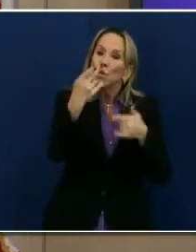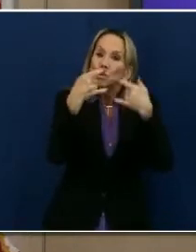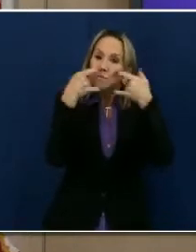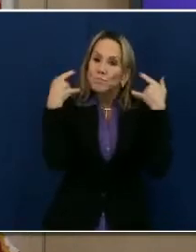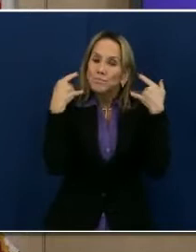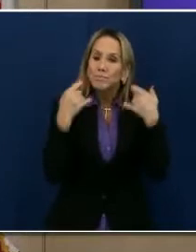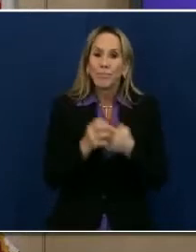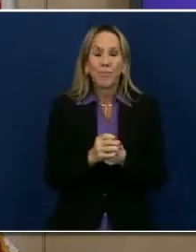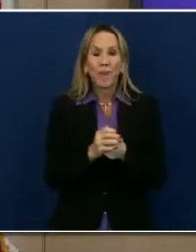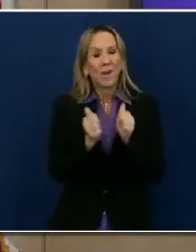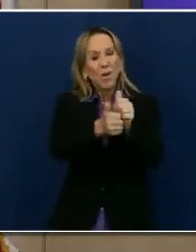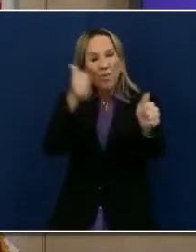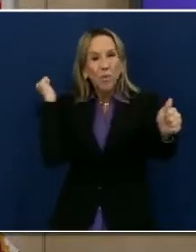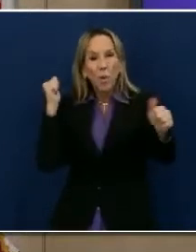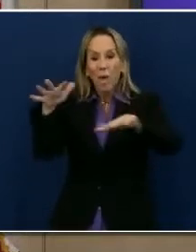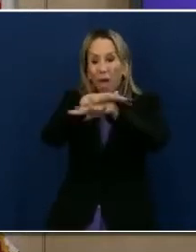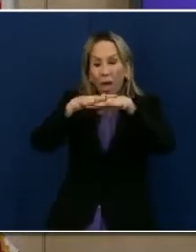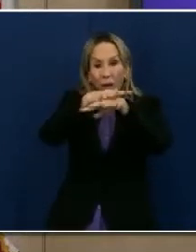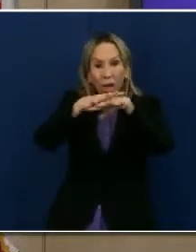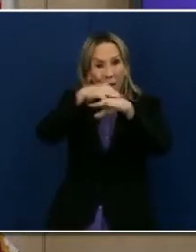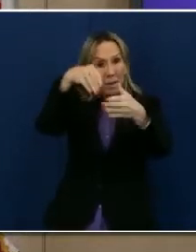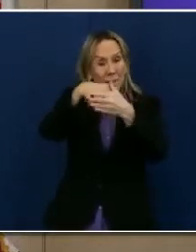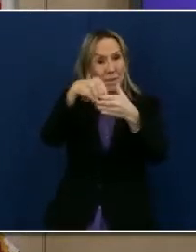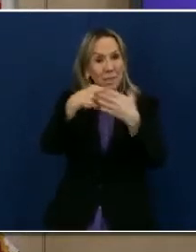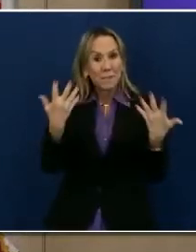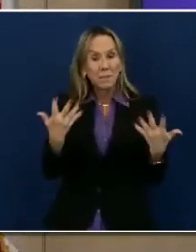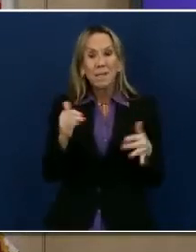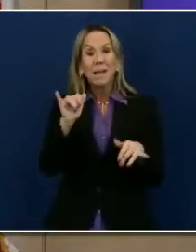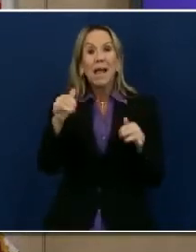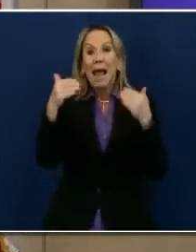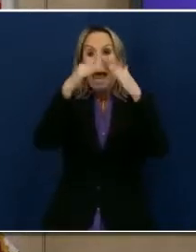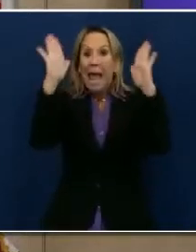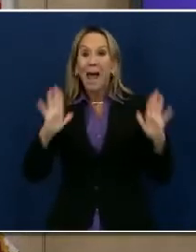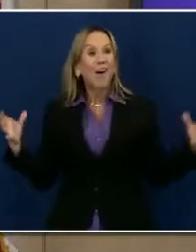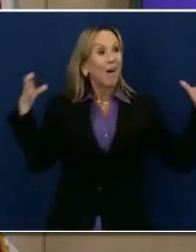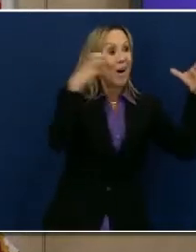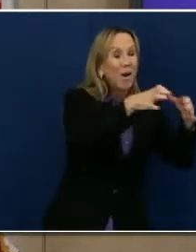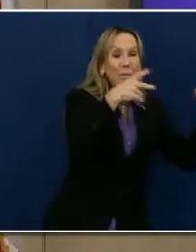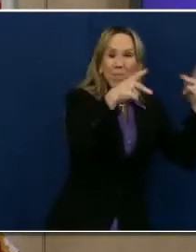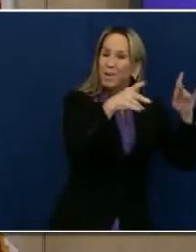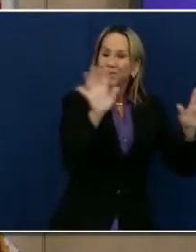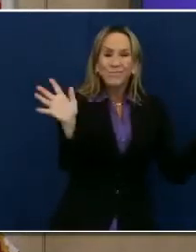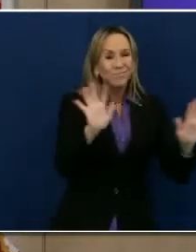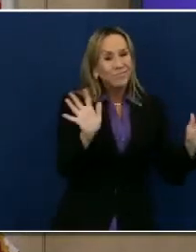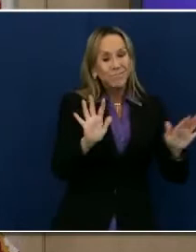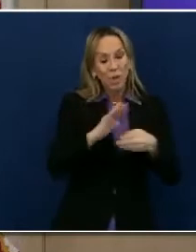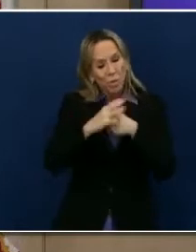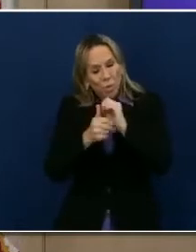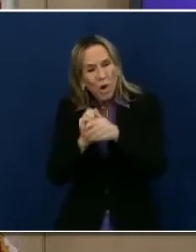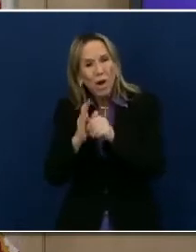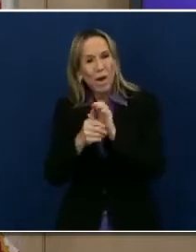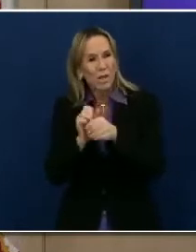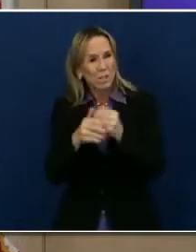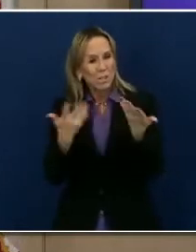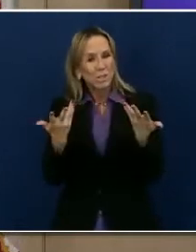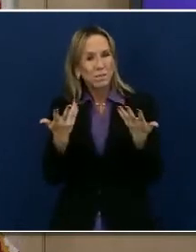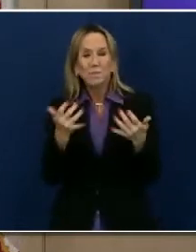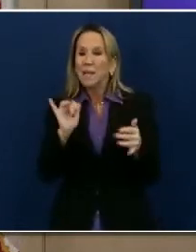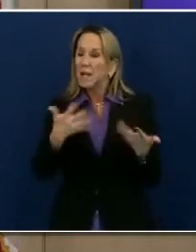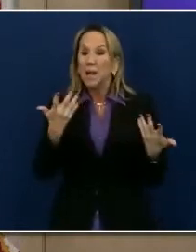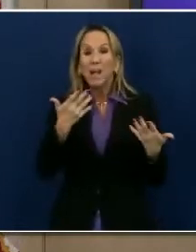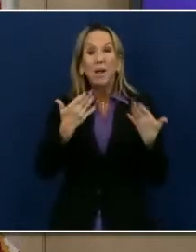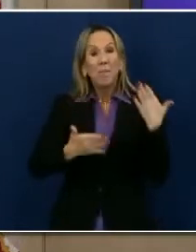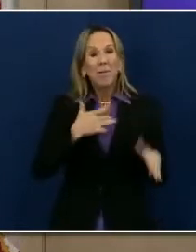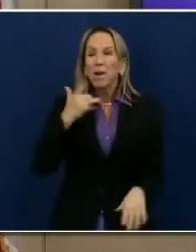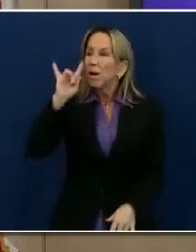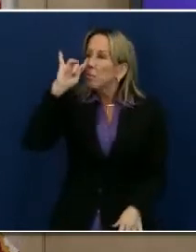large indoor gatherings, physically distancing from non-household members, and washing our hands are the things that we may grow tired